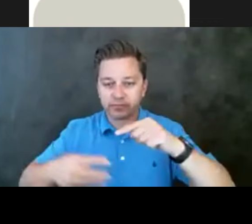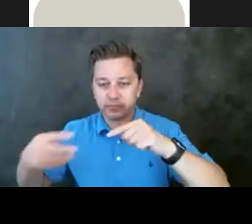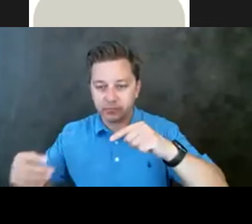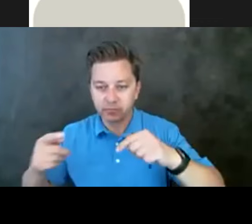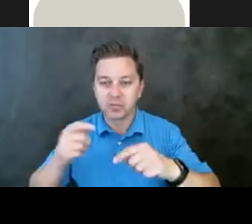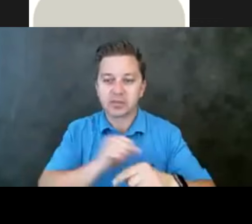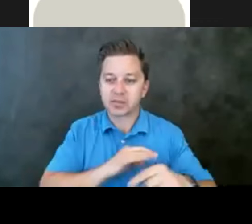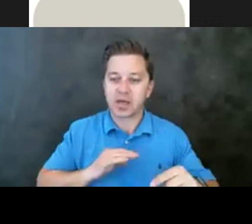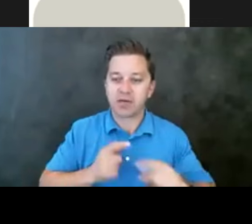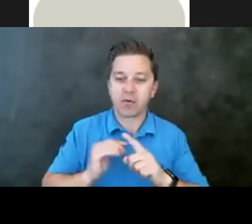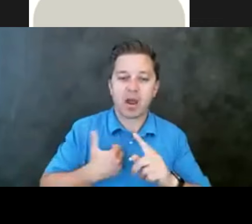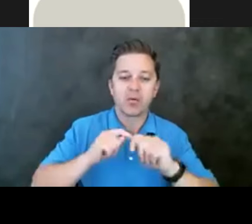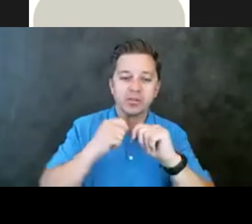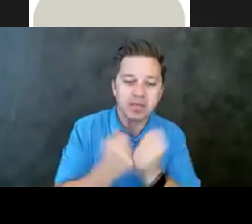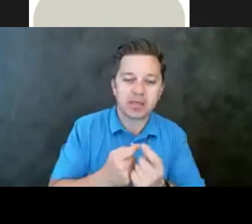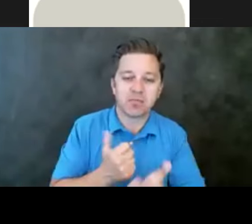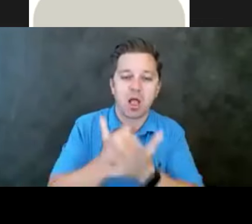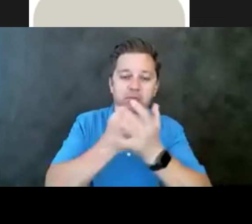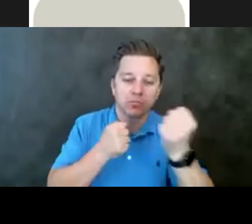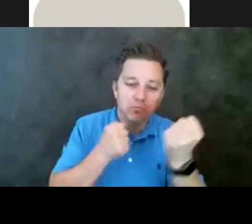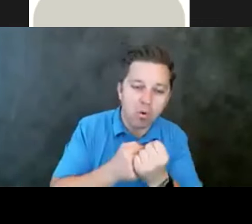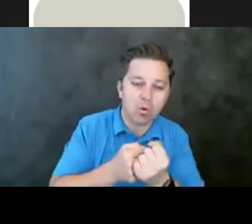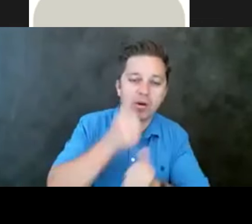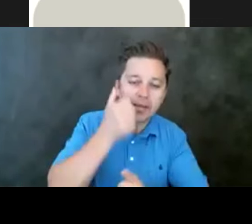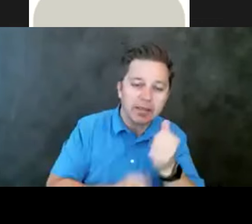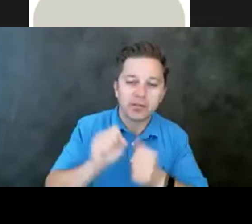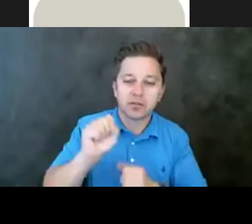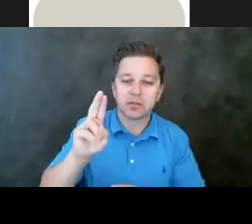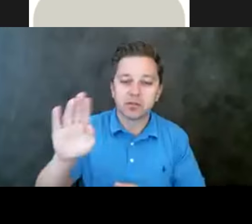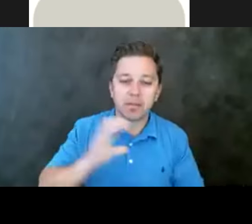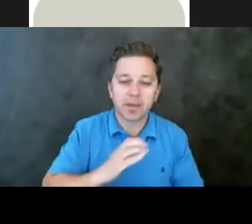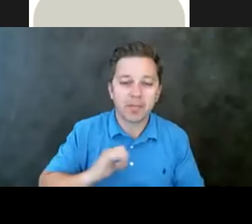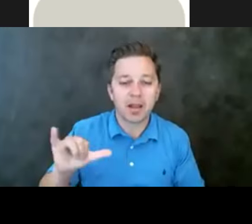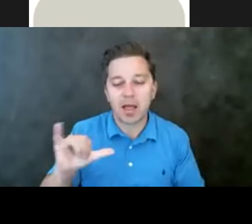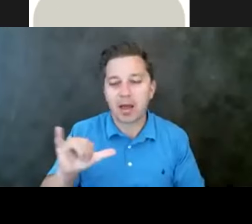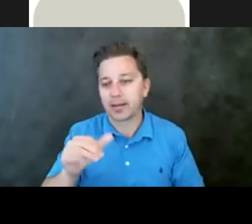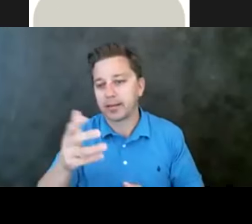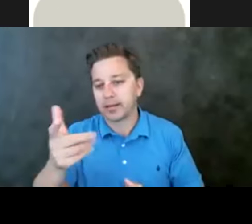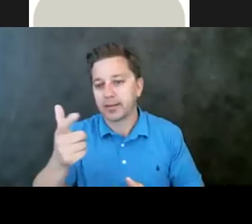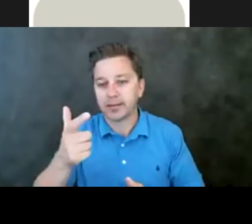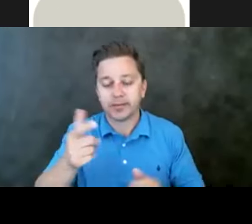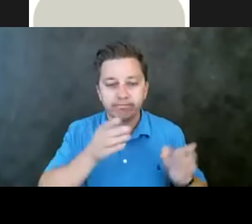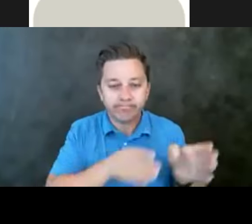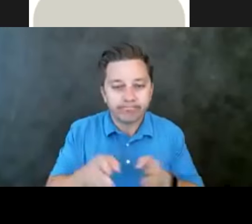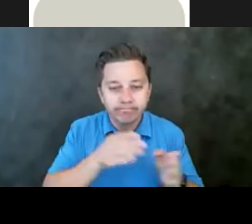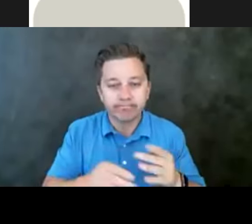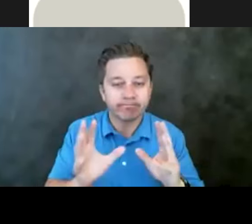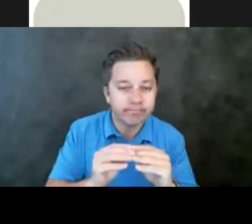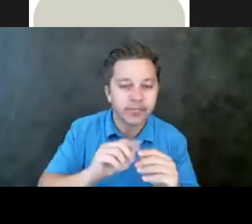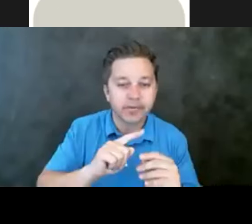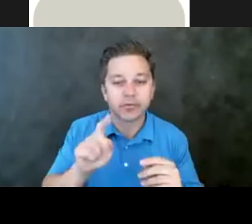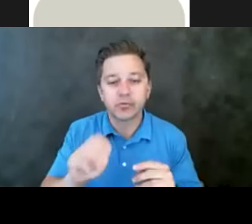from our teams that are helping to support each of the subcommittees with things like, um, logistics, meetings, zoom links,